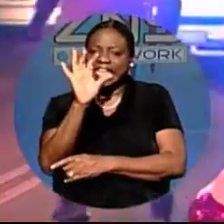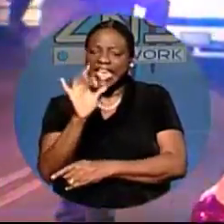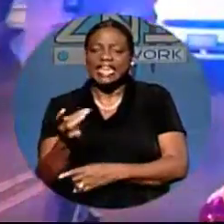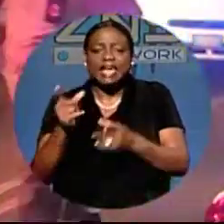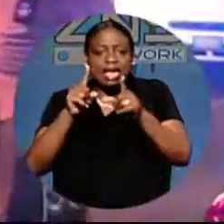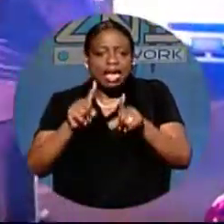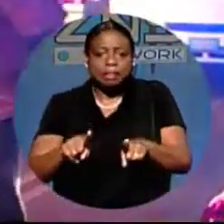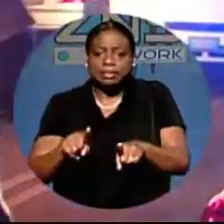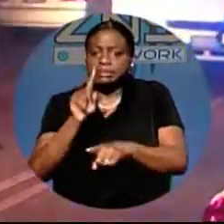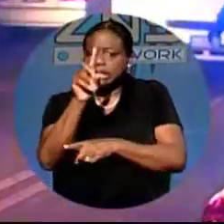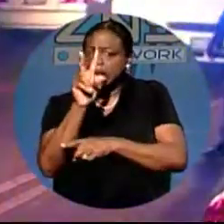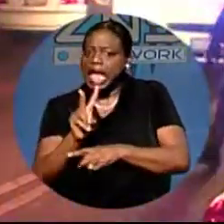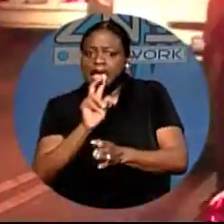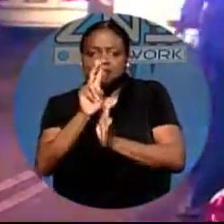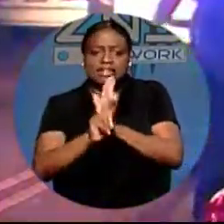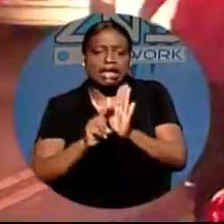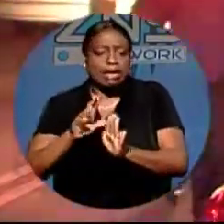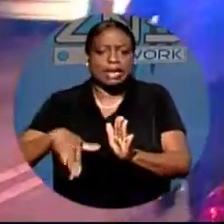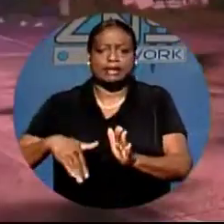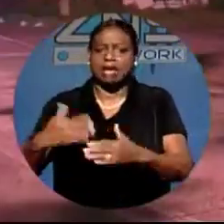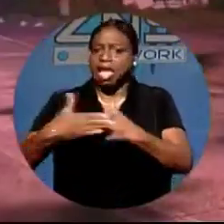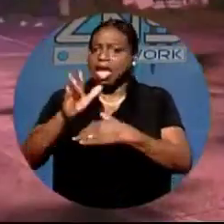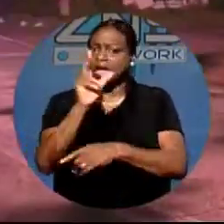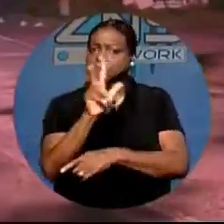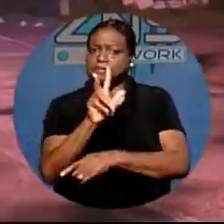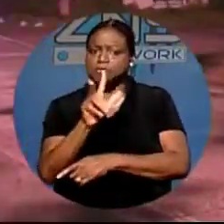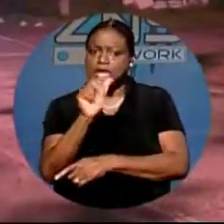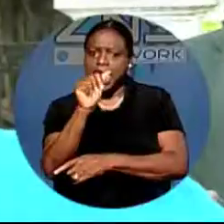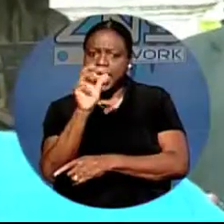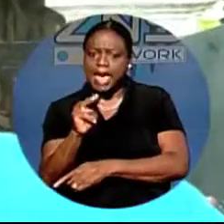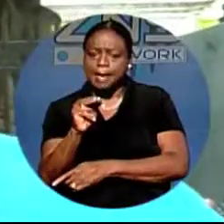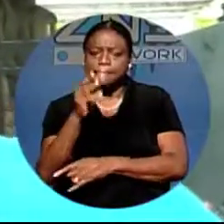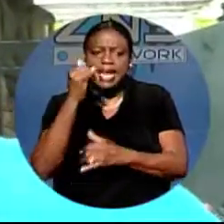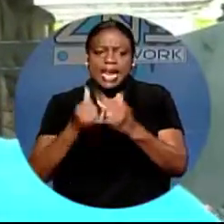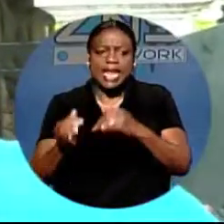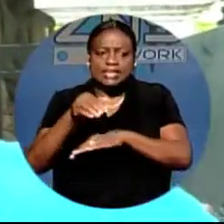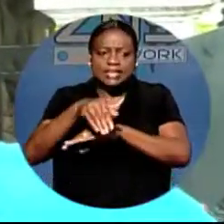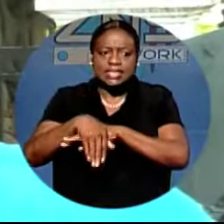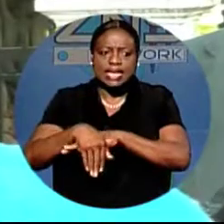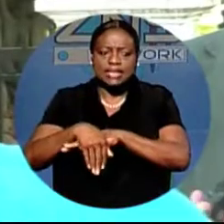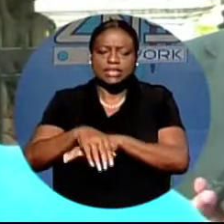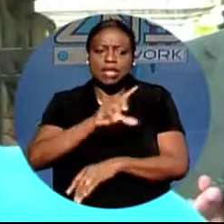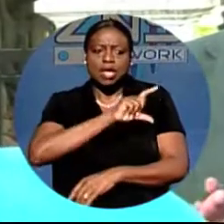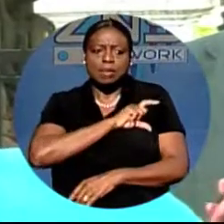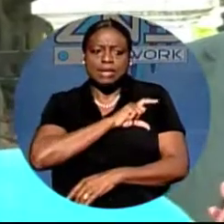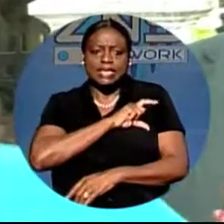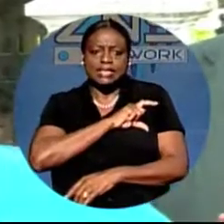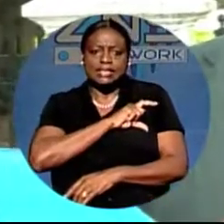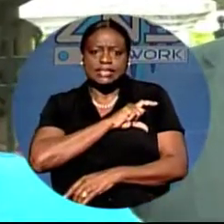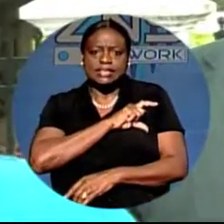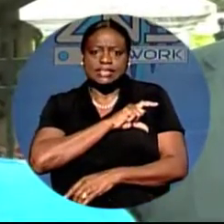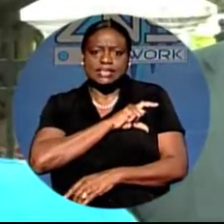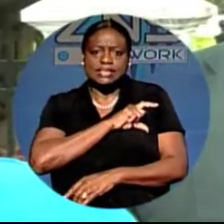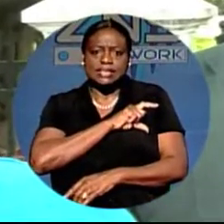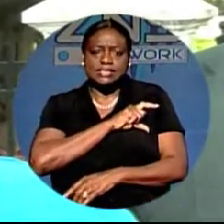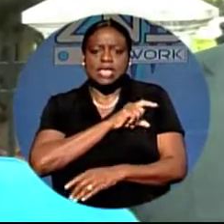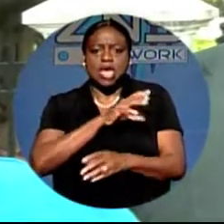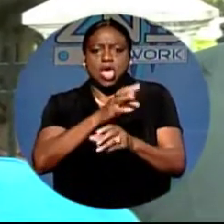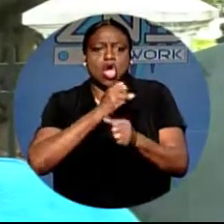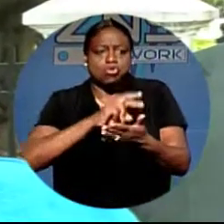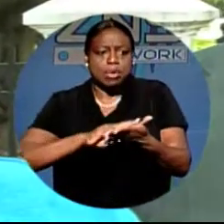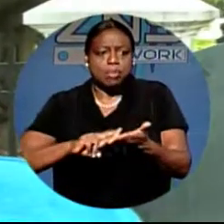Saturday morning. Shortly after 3 a.m. last night, police received a report